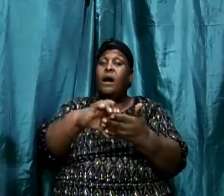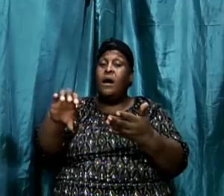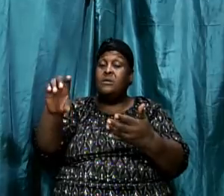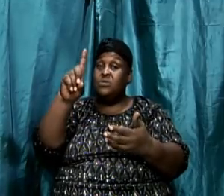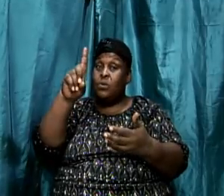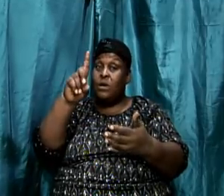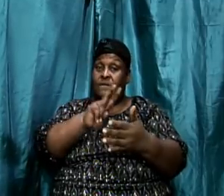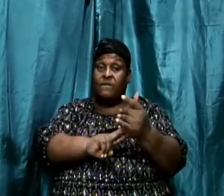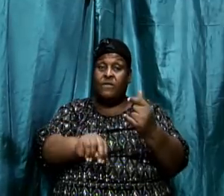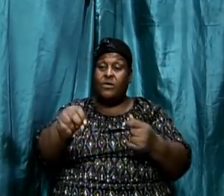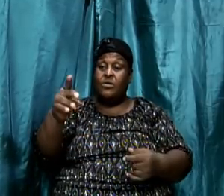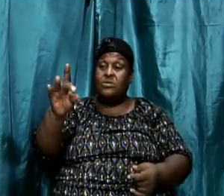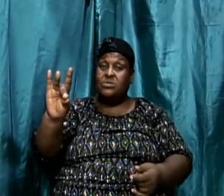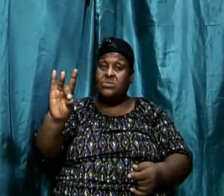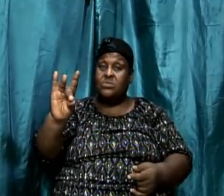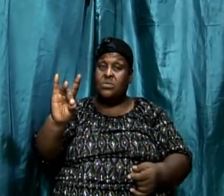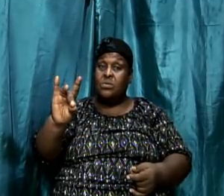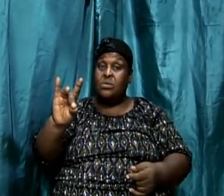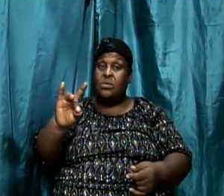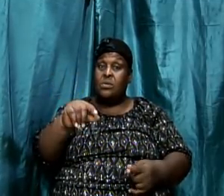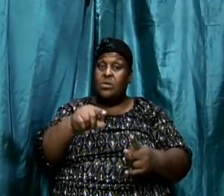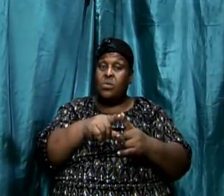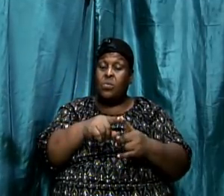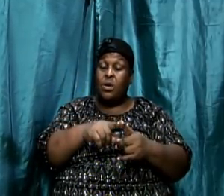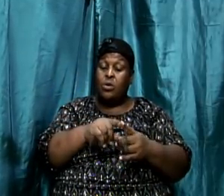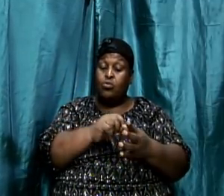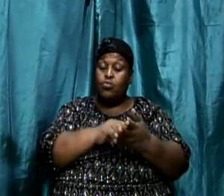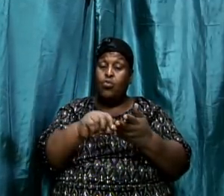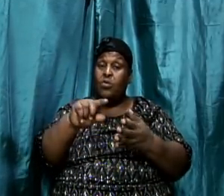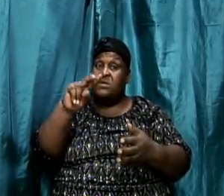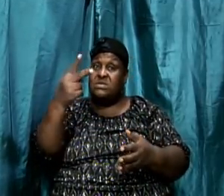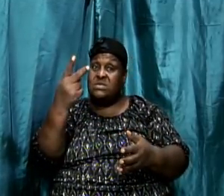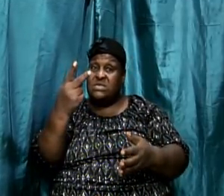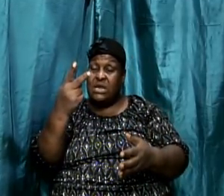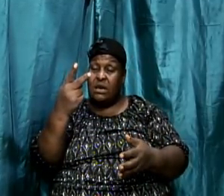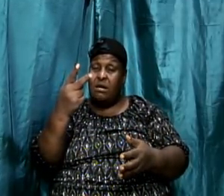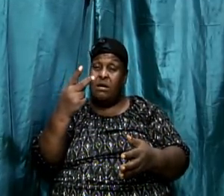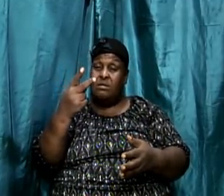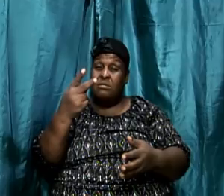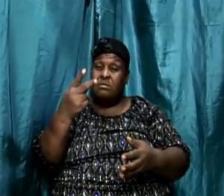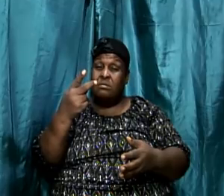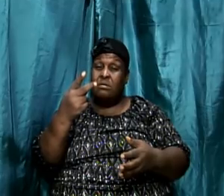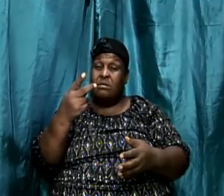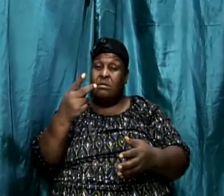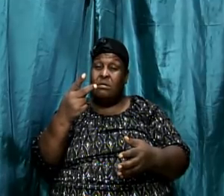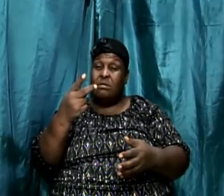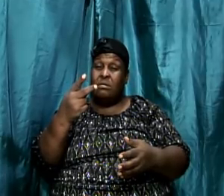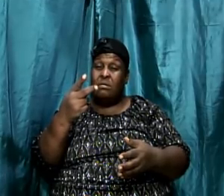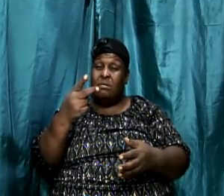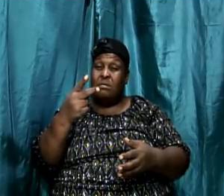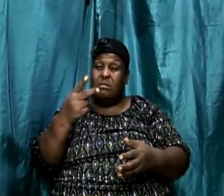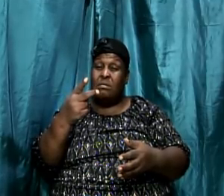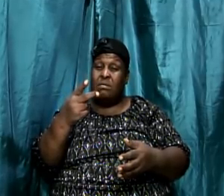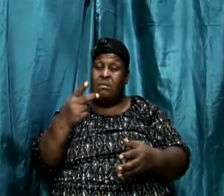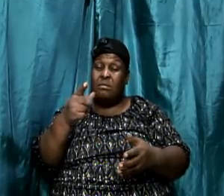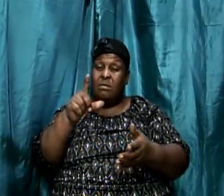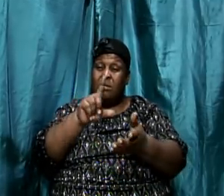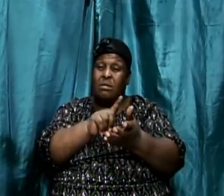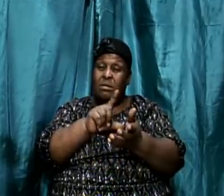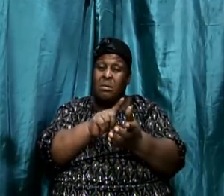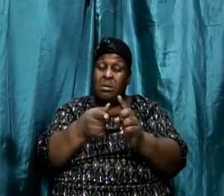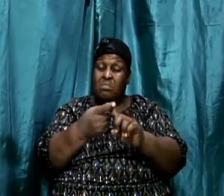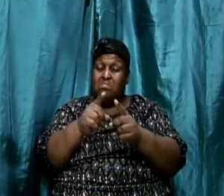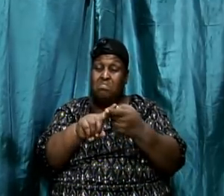when he wrote the second treaty to his friend Theophilus. He says, shall receive